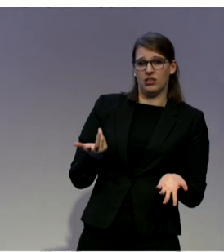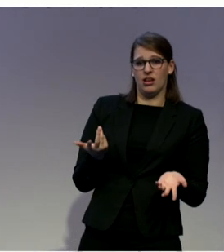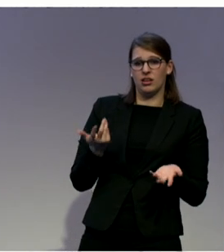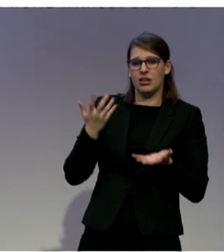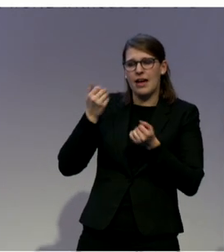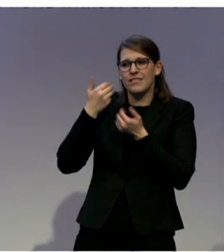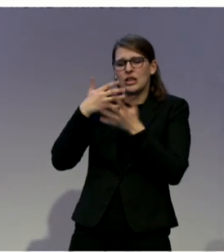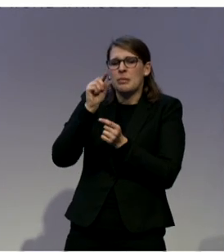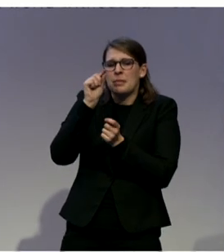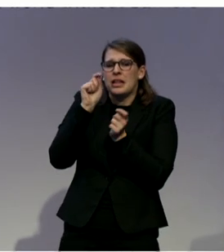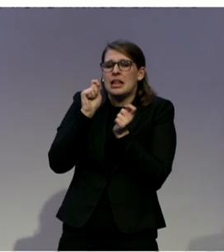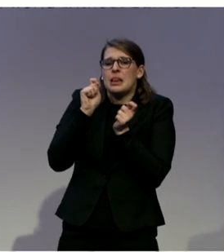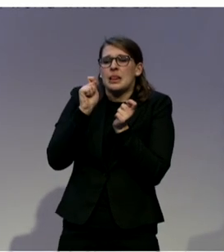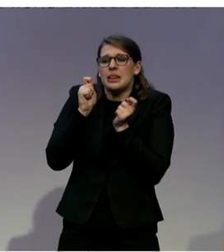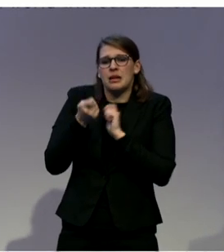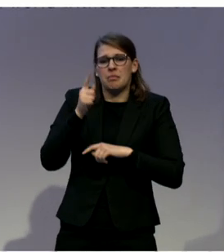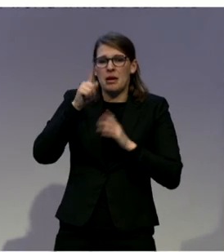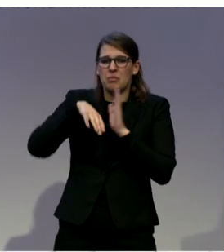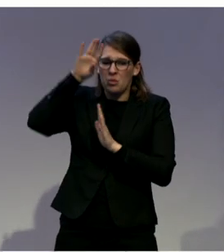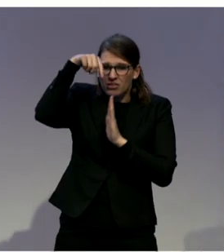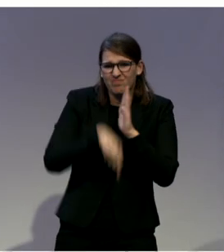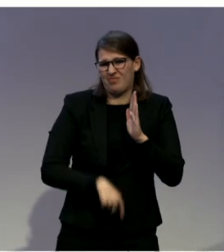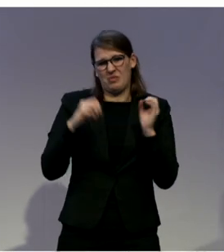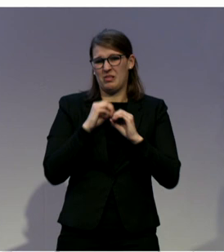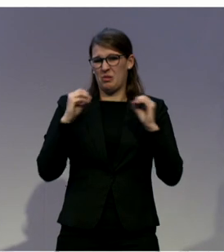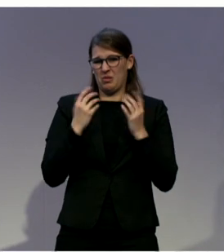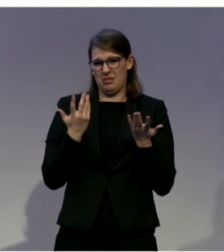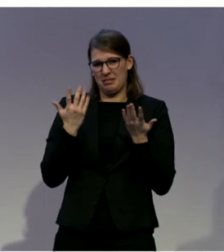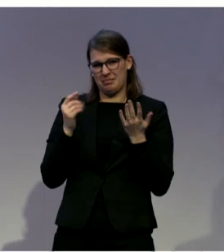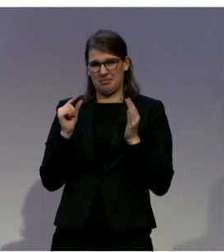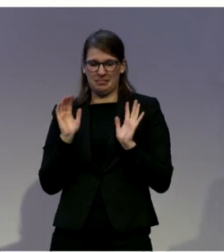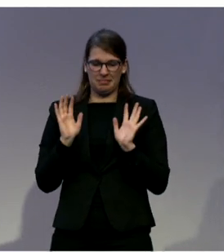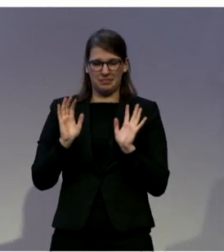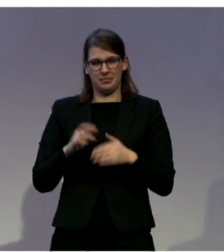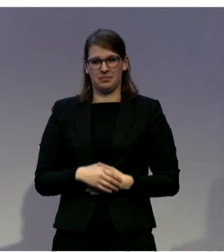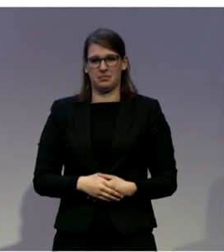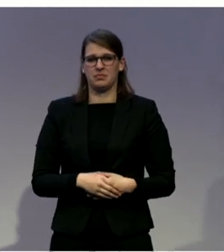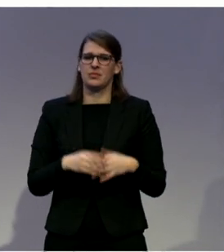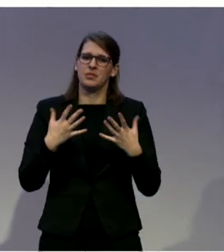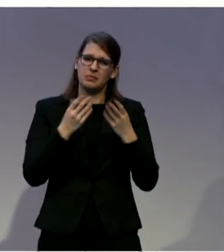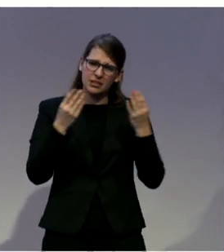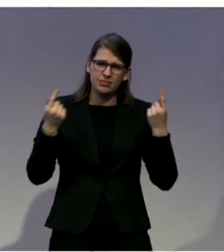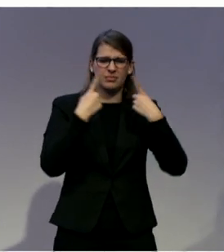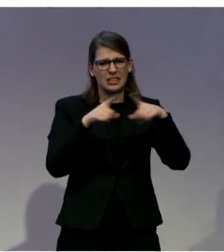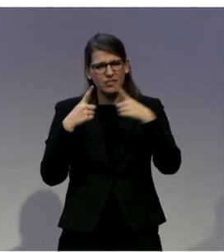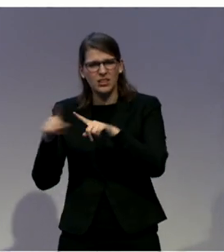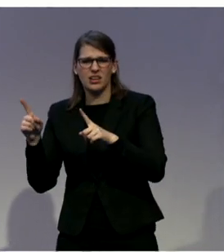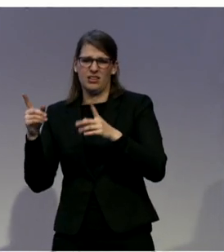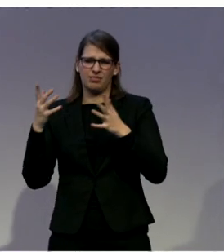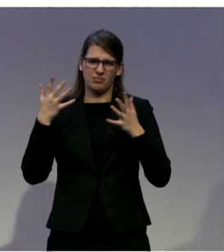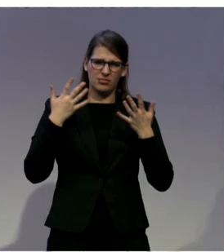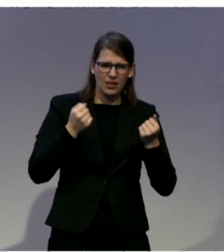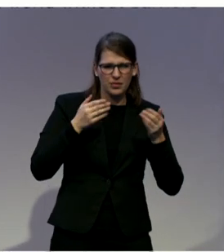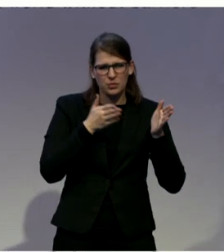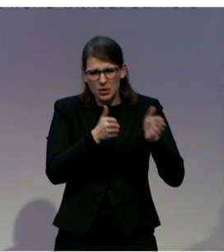of very superficial training and lots of tools and processes, which, at a veneer kind of superficial level, made it look like